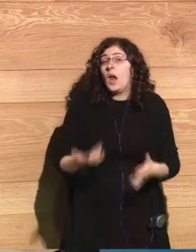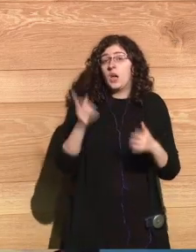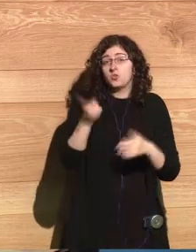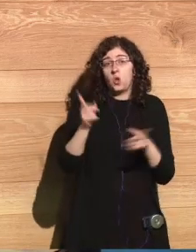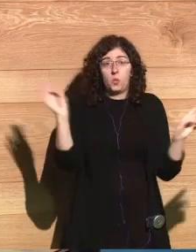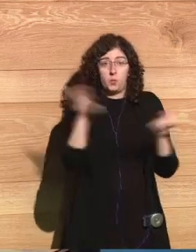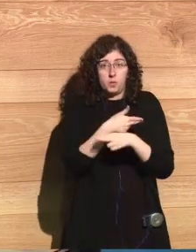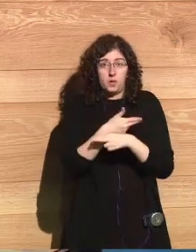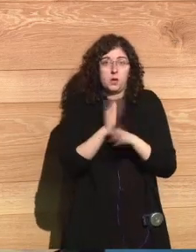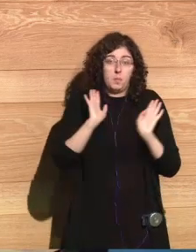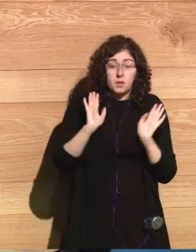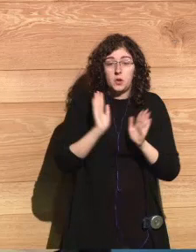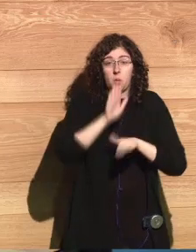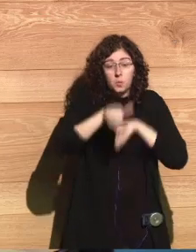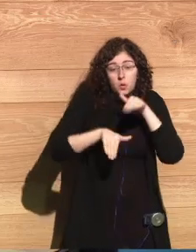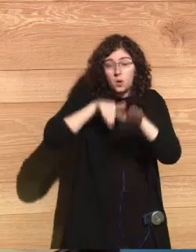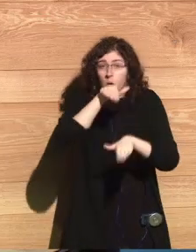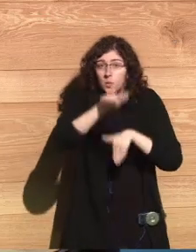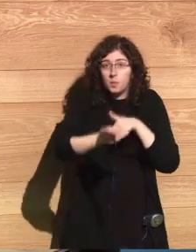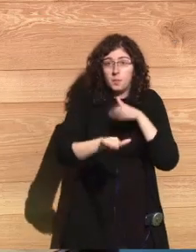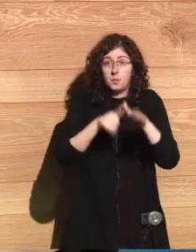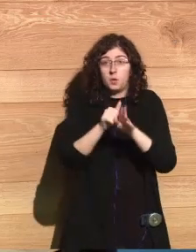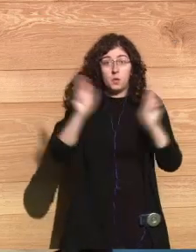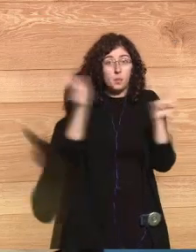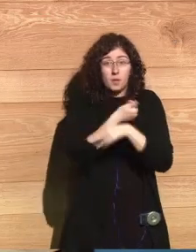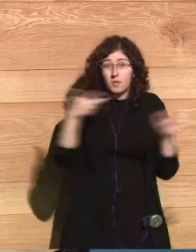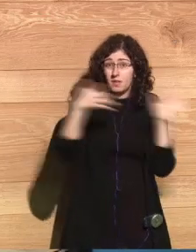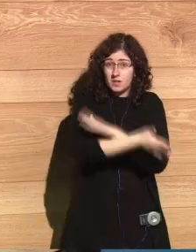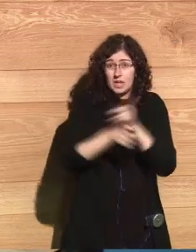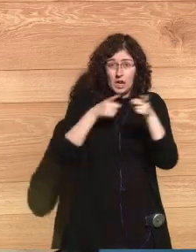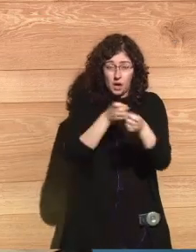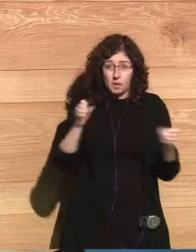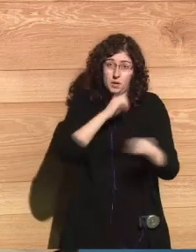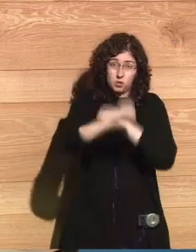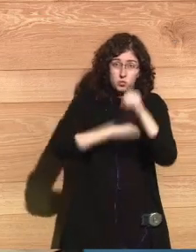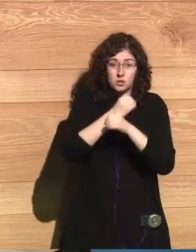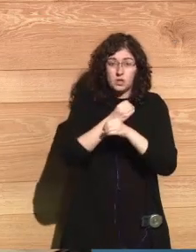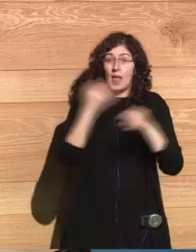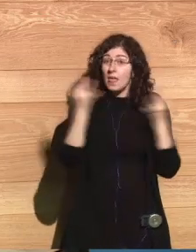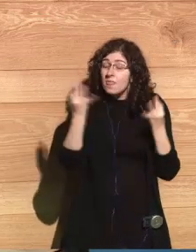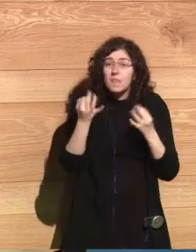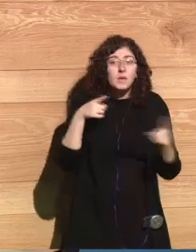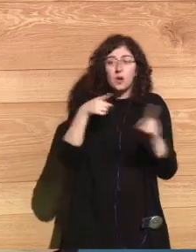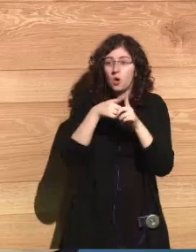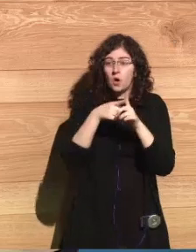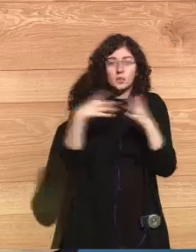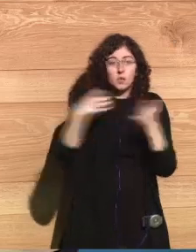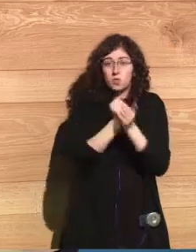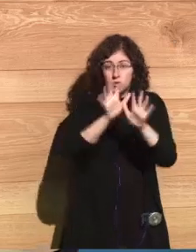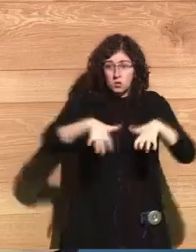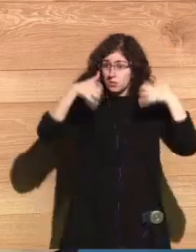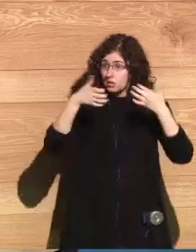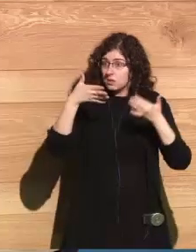nuclear weapons. That's our goal. That's And it should be the goal of all of us here. I hope you join us.